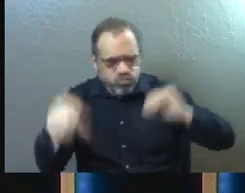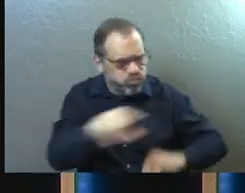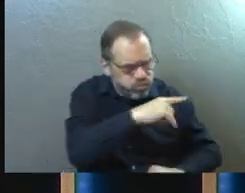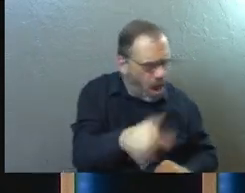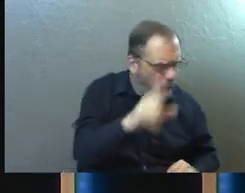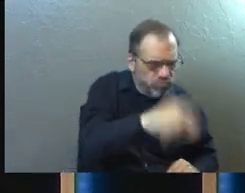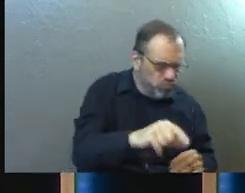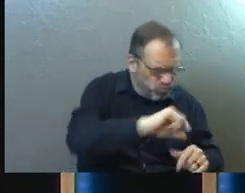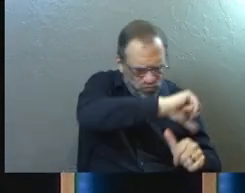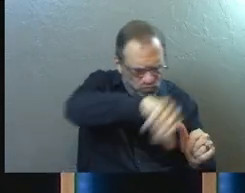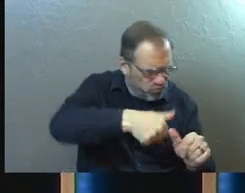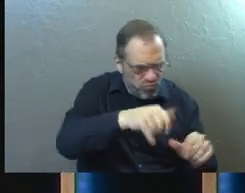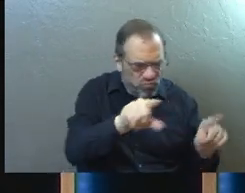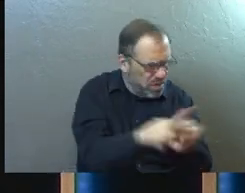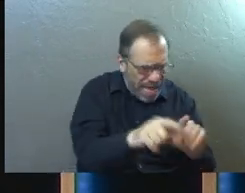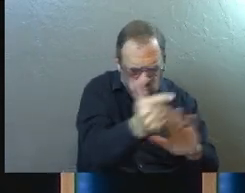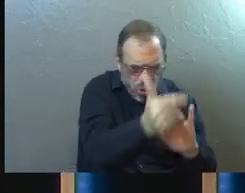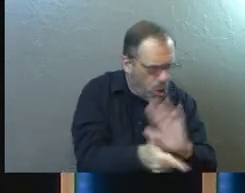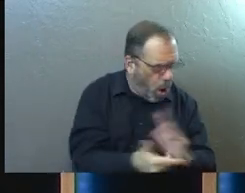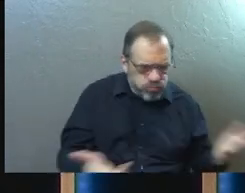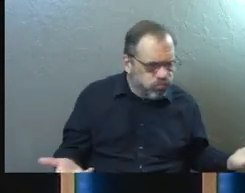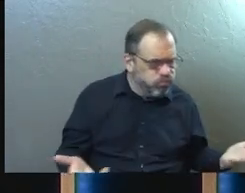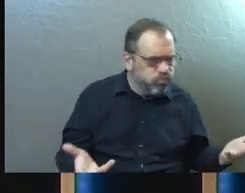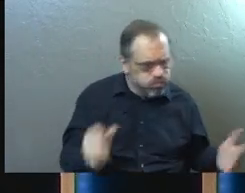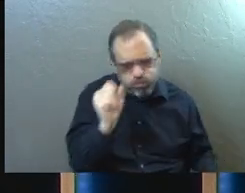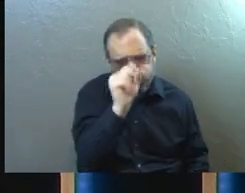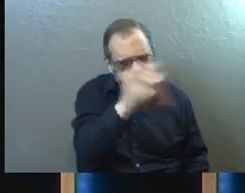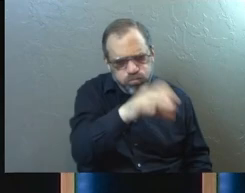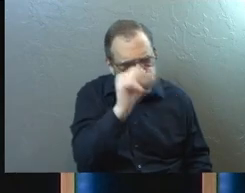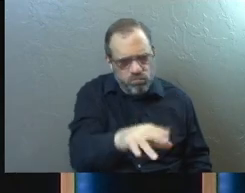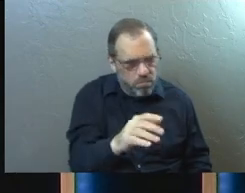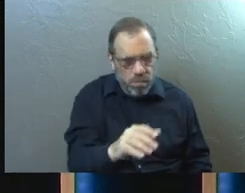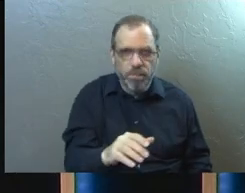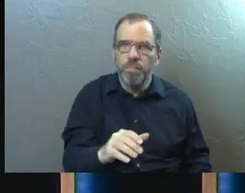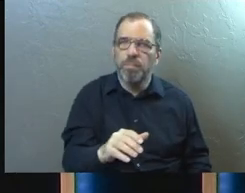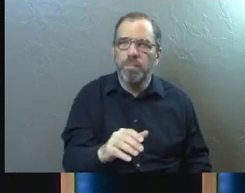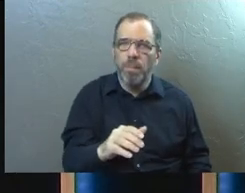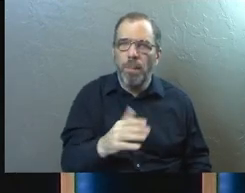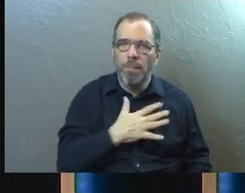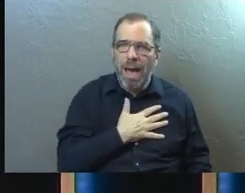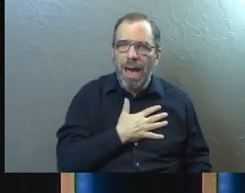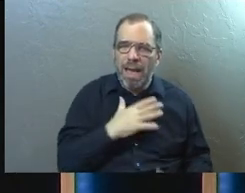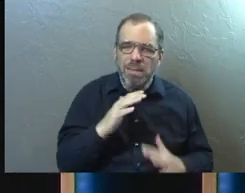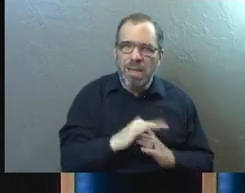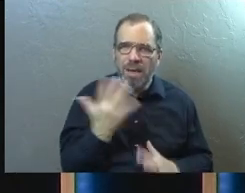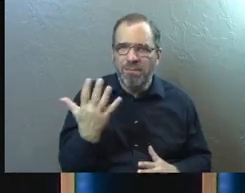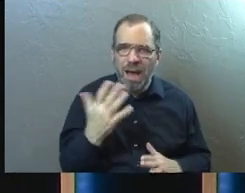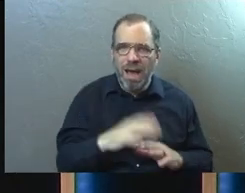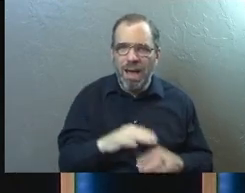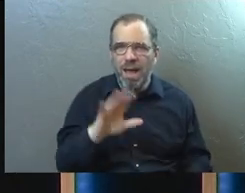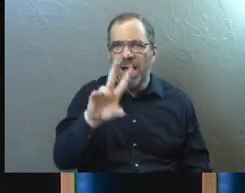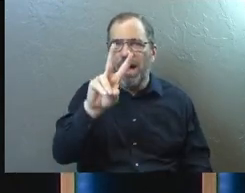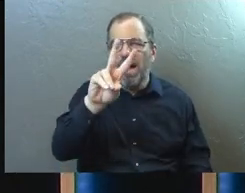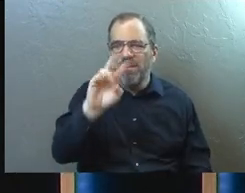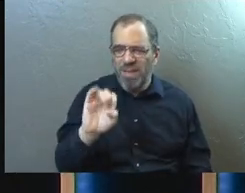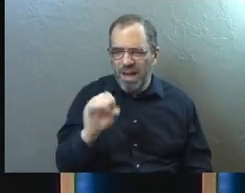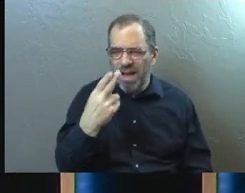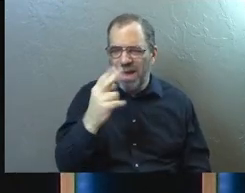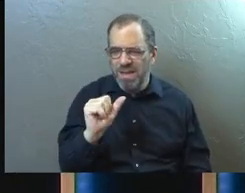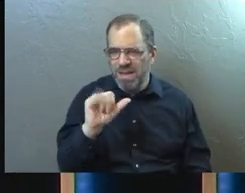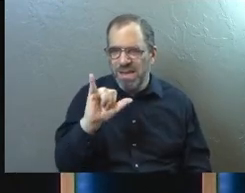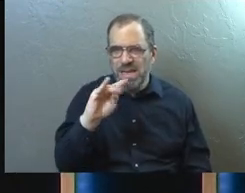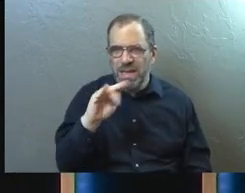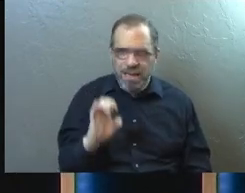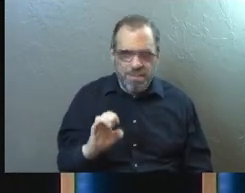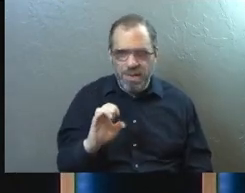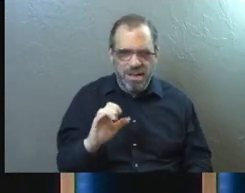believers. They've got to do it just like this. And one of my top five favorite words is vehemently. And so that's